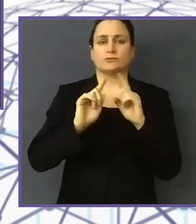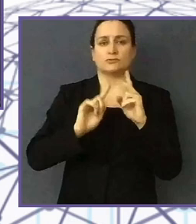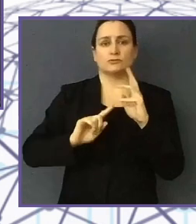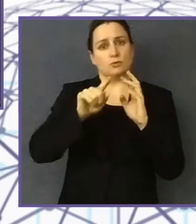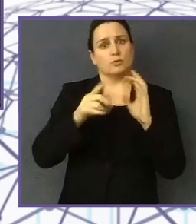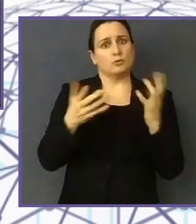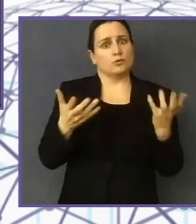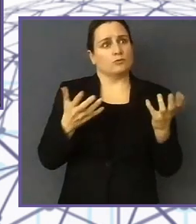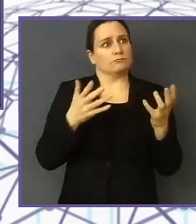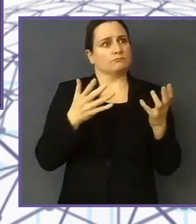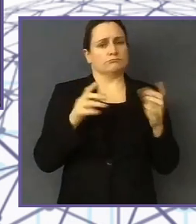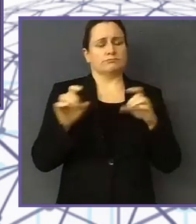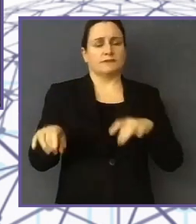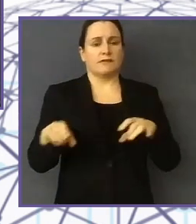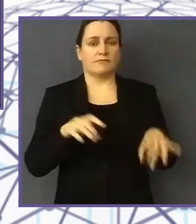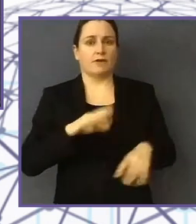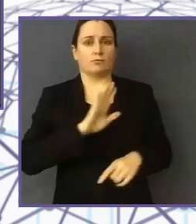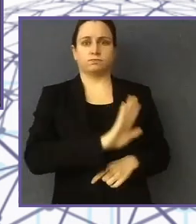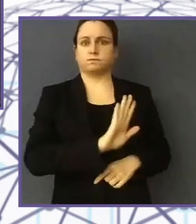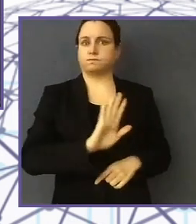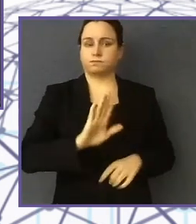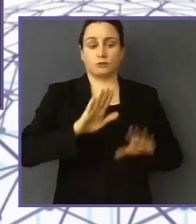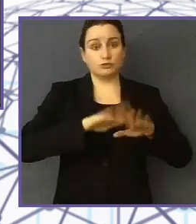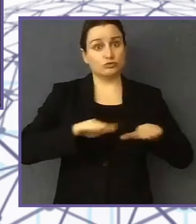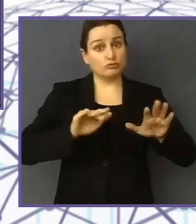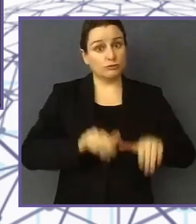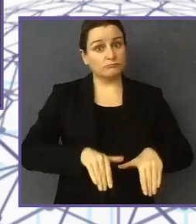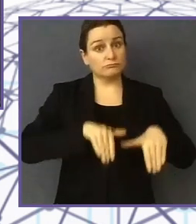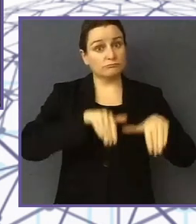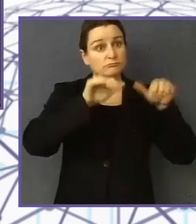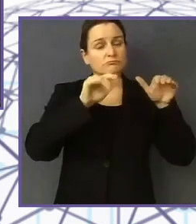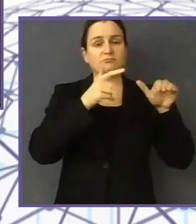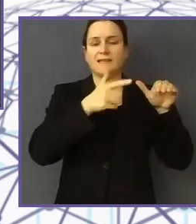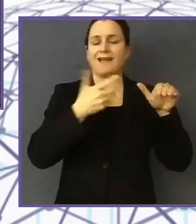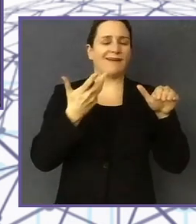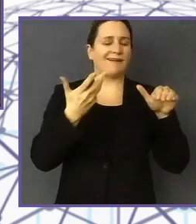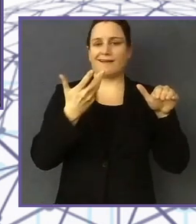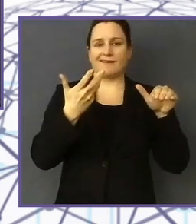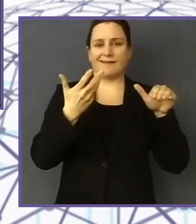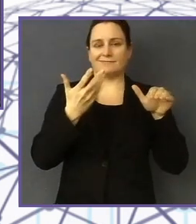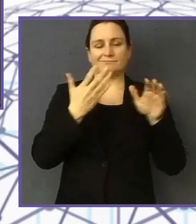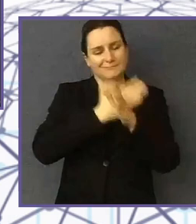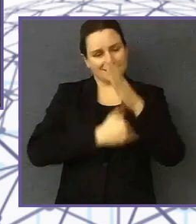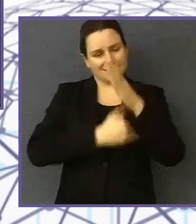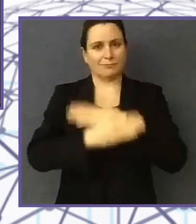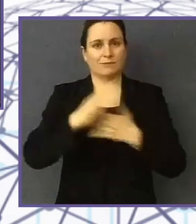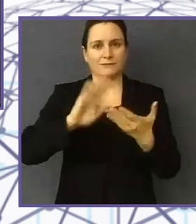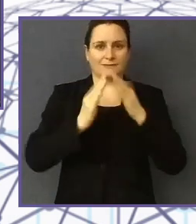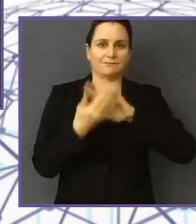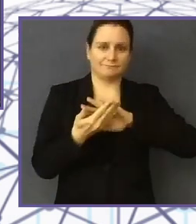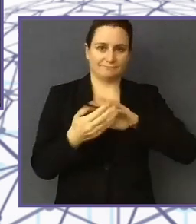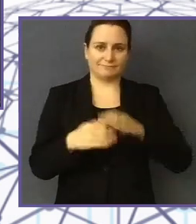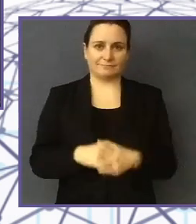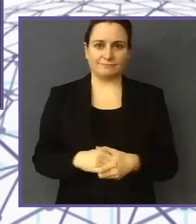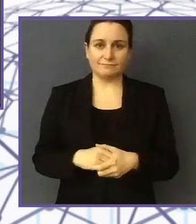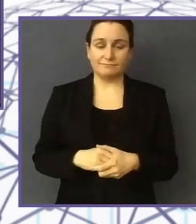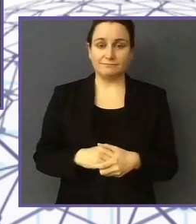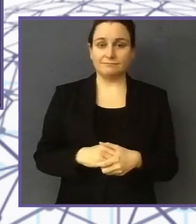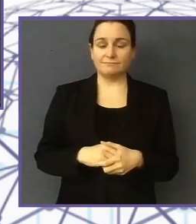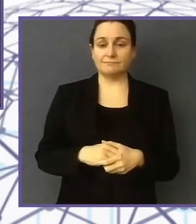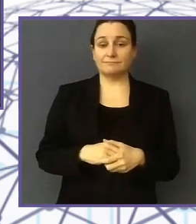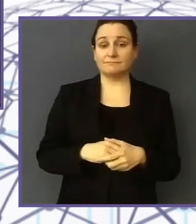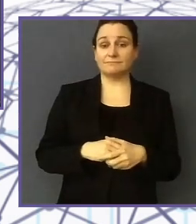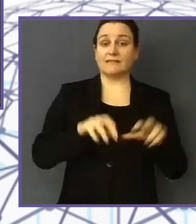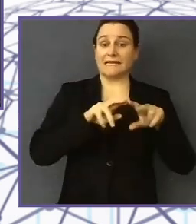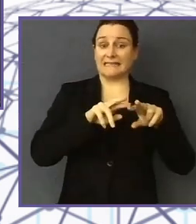Majority of the children end up with a severe disability. Example, those with Enoch syndrome, Velvet syndrome, et cetera.